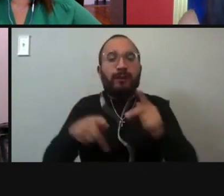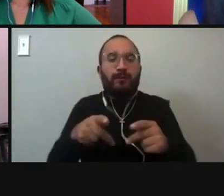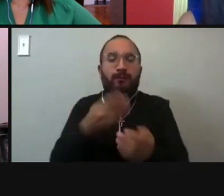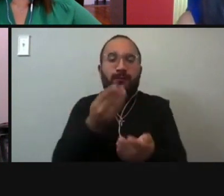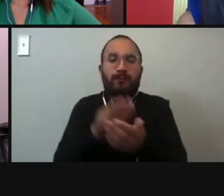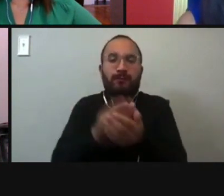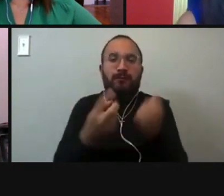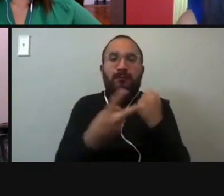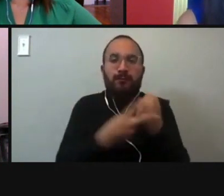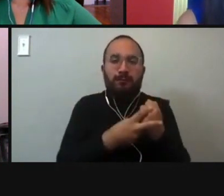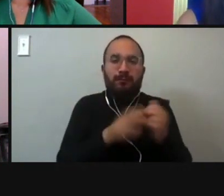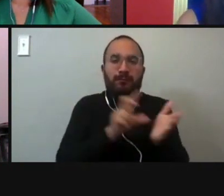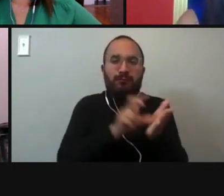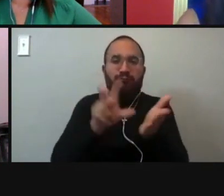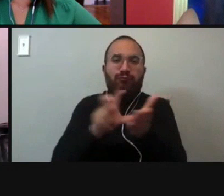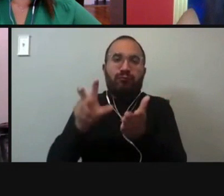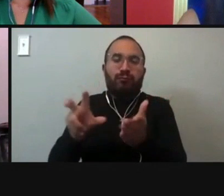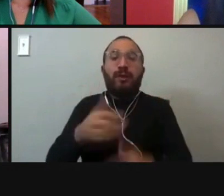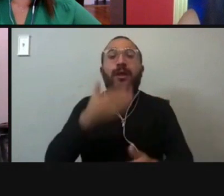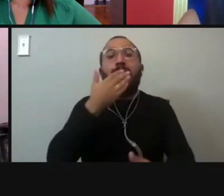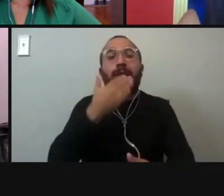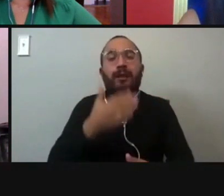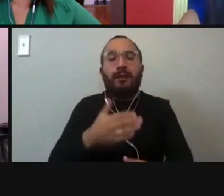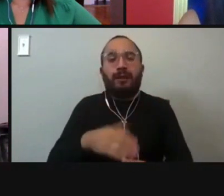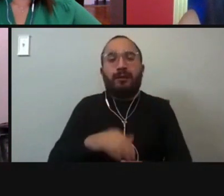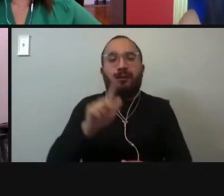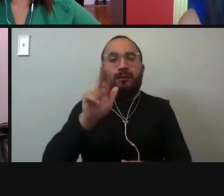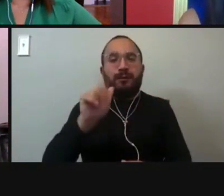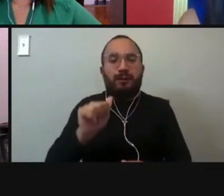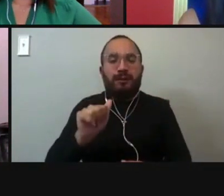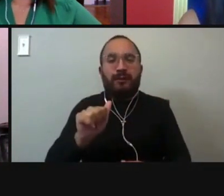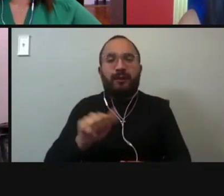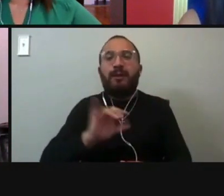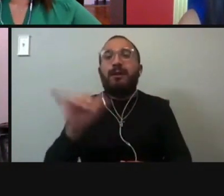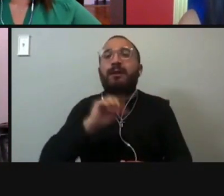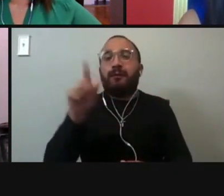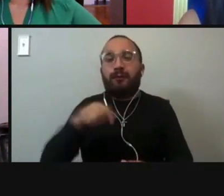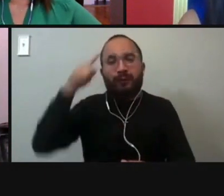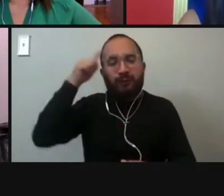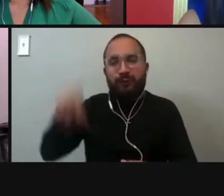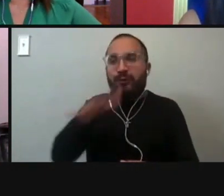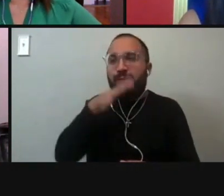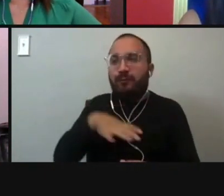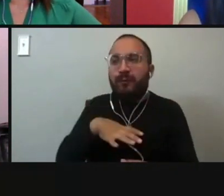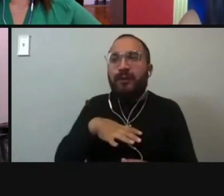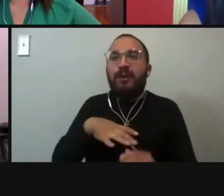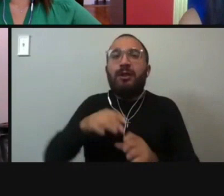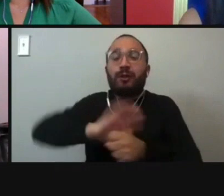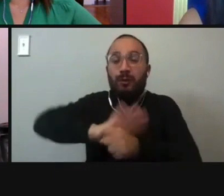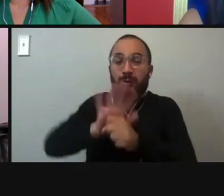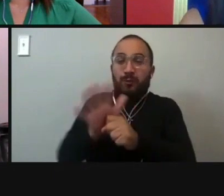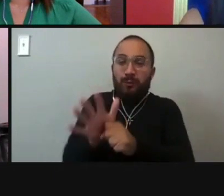Thank you, Mr. Lara. Ms. Hortik, the same question for you. At a time where the COVID-19